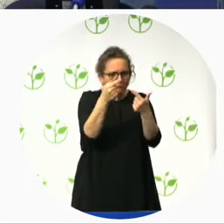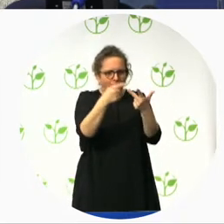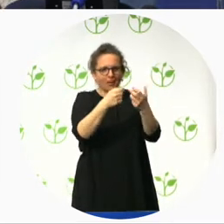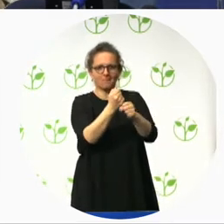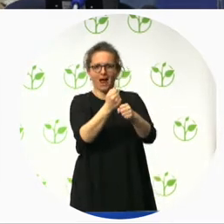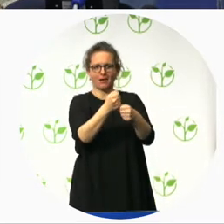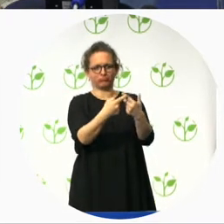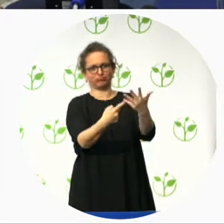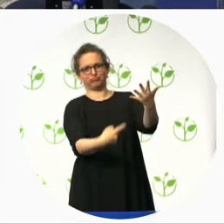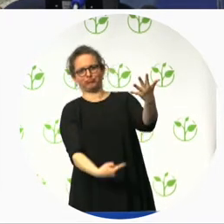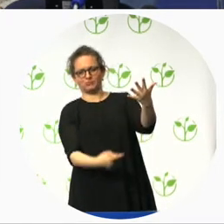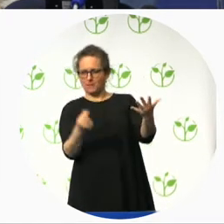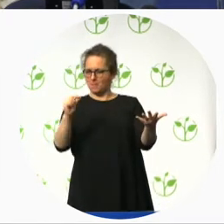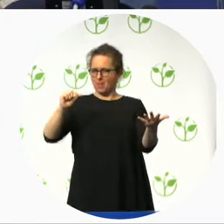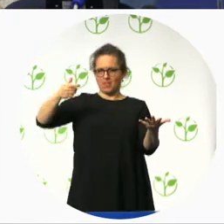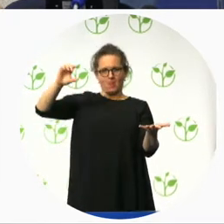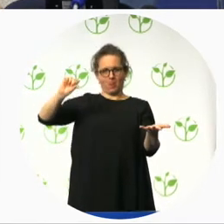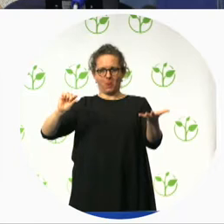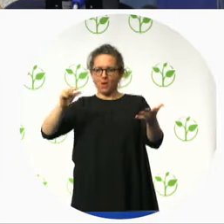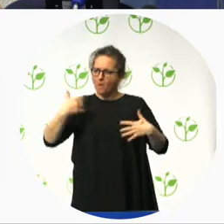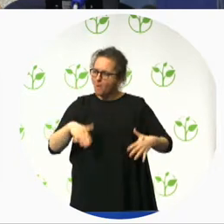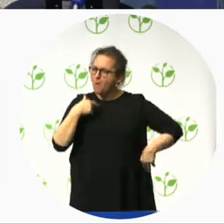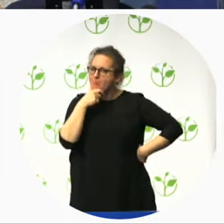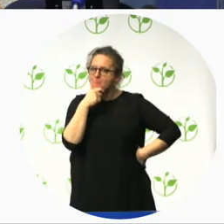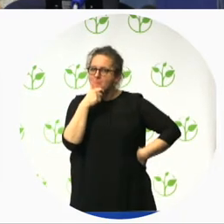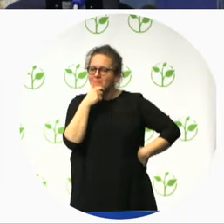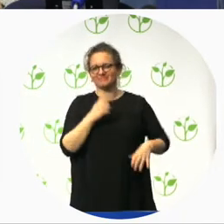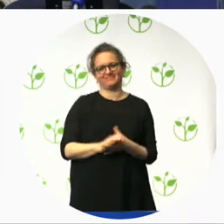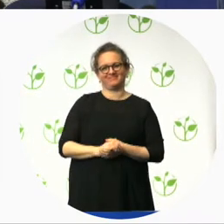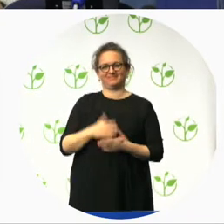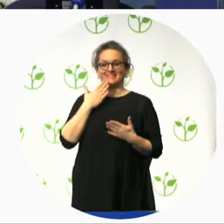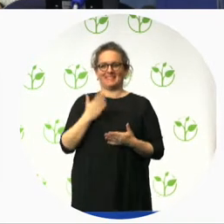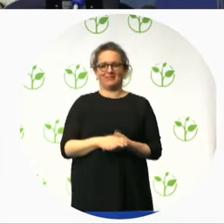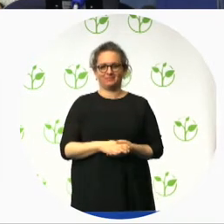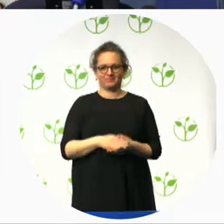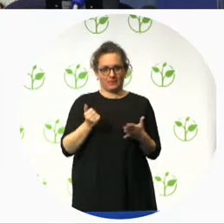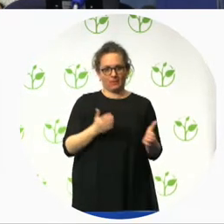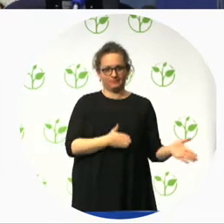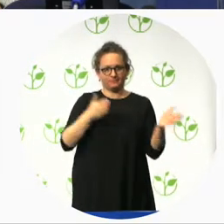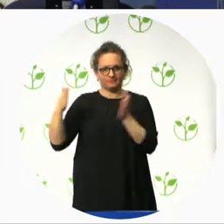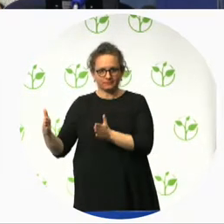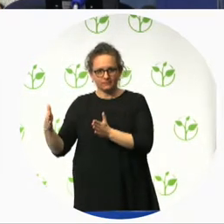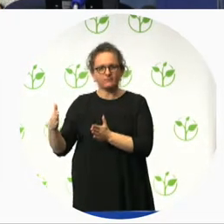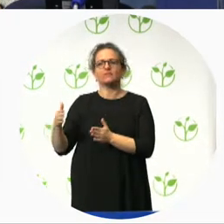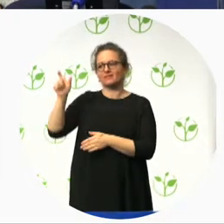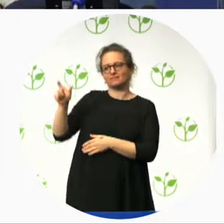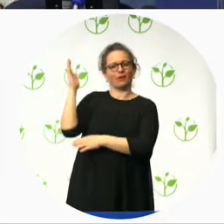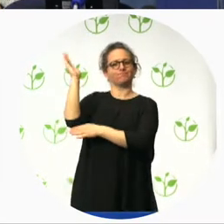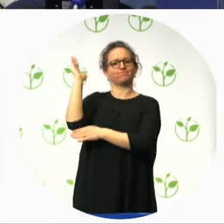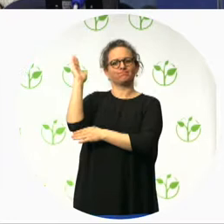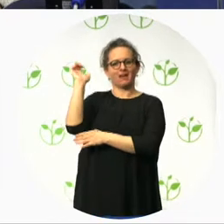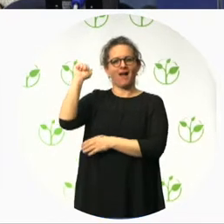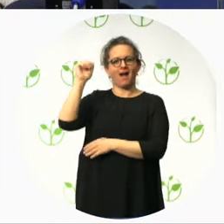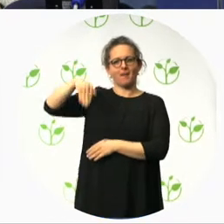Now, are going to pass the floor to Amanda Beysi, which is working on the Rick Hansen Foundation.